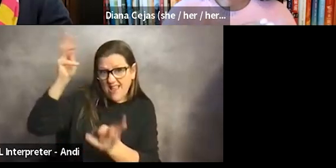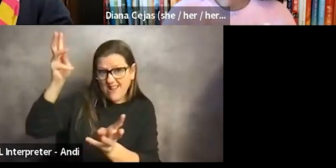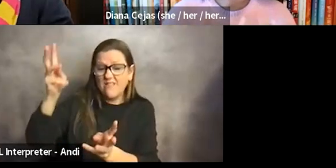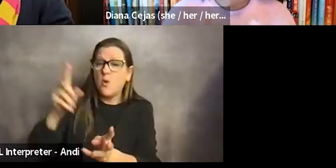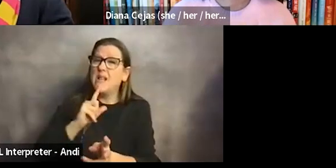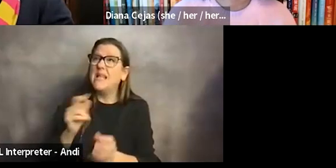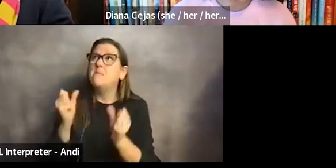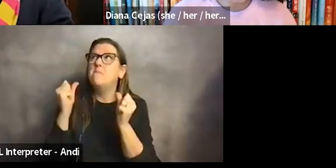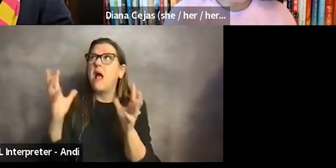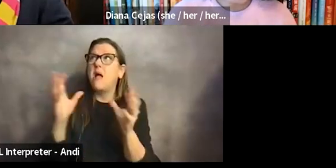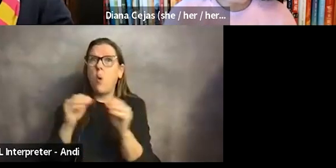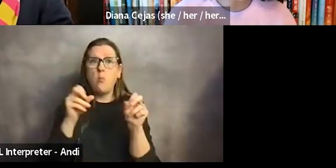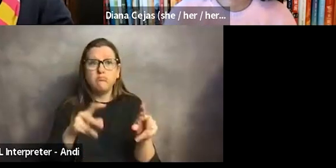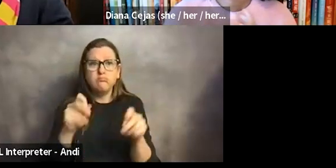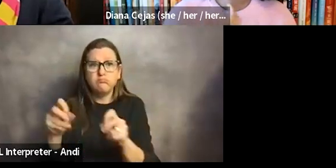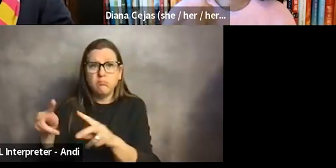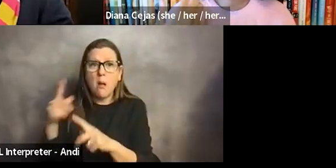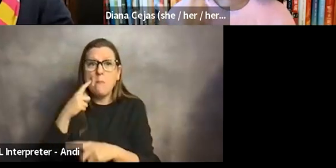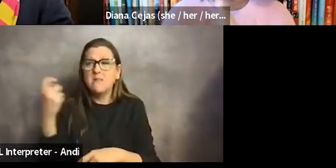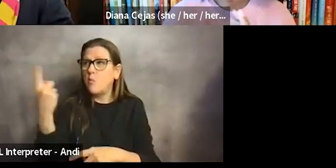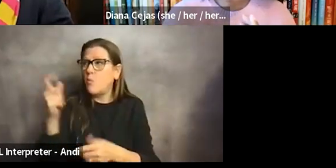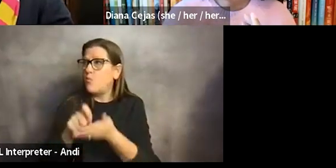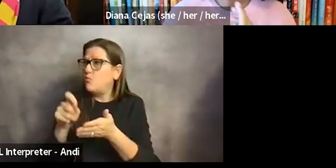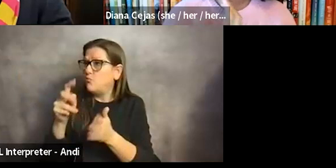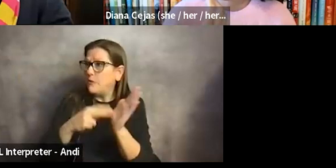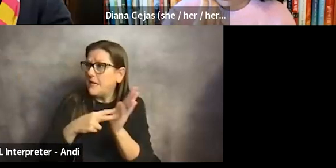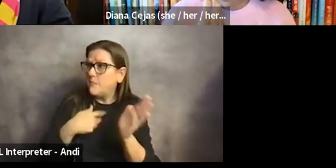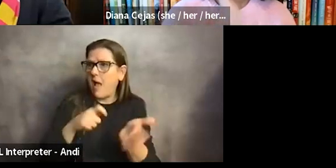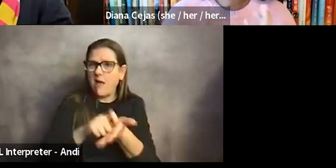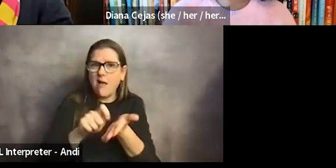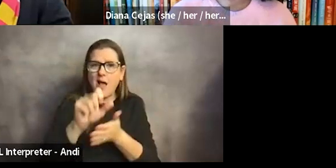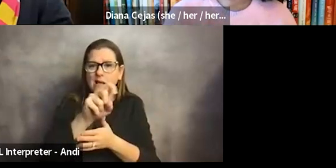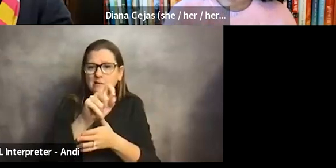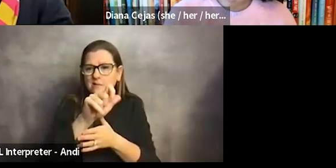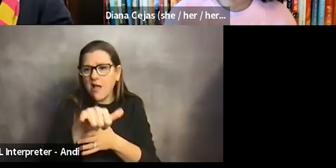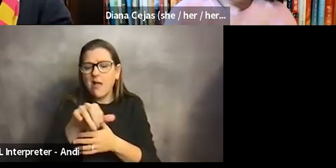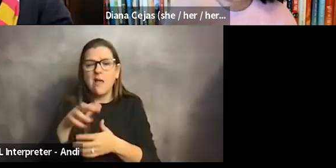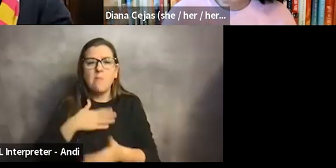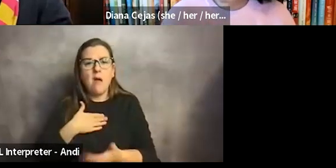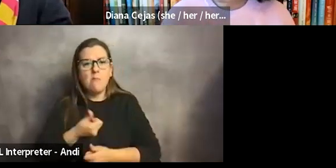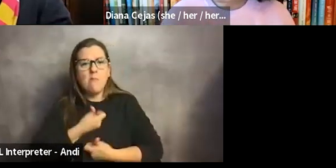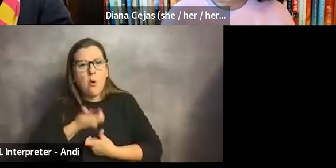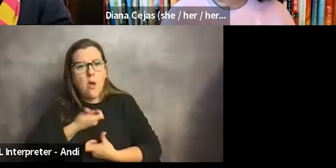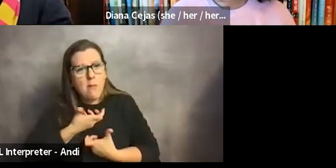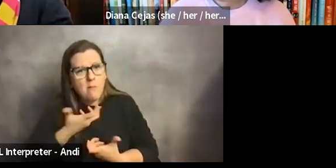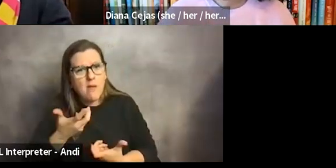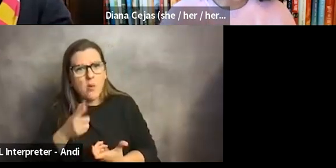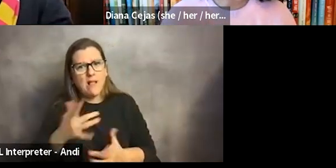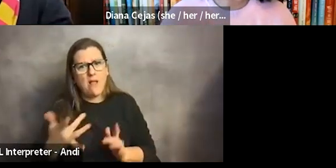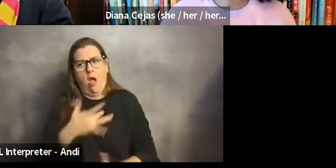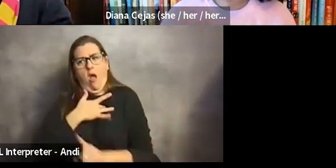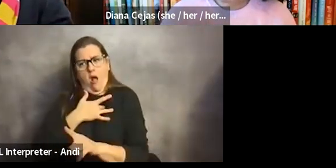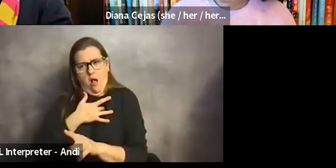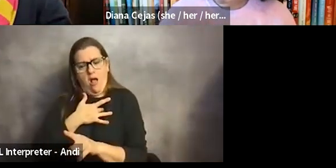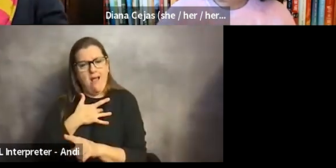doors opened because someone will read an essay that I have written, a poem that I have written, and that resonates with them. And that's not just, you know,